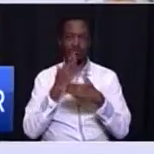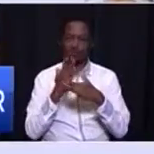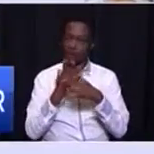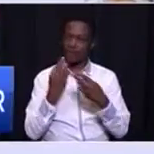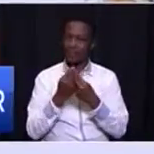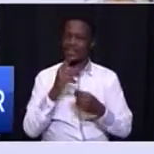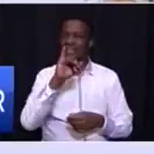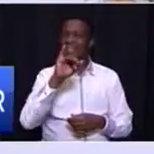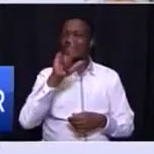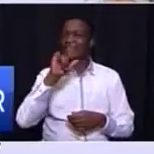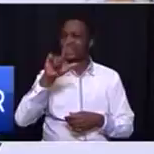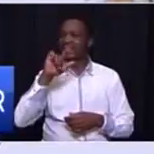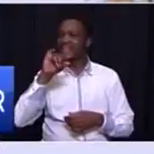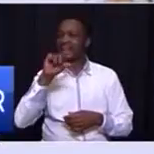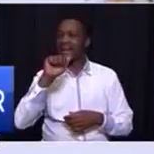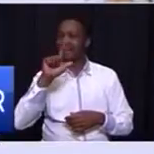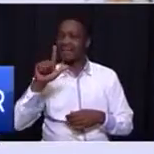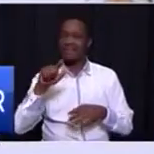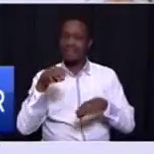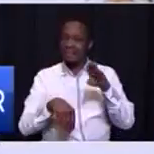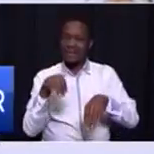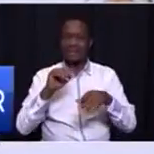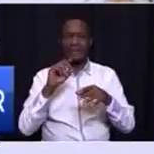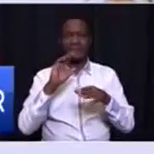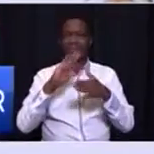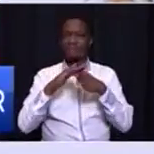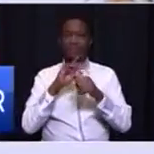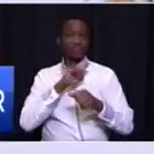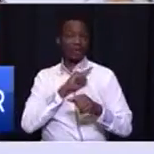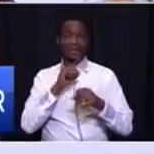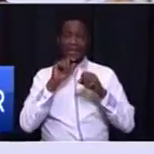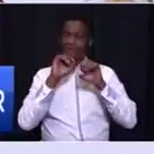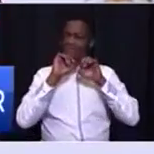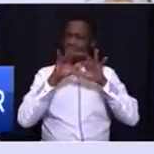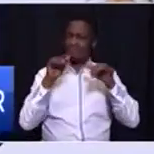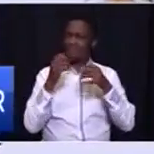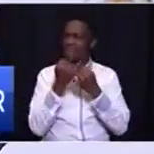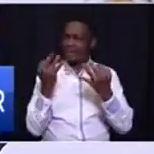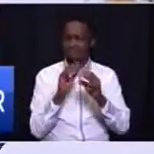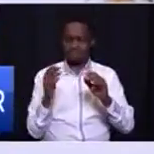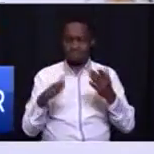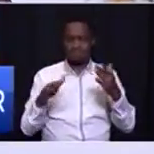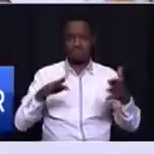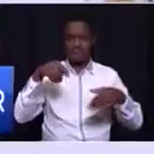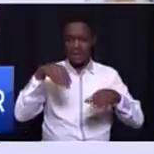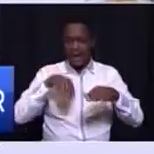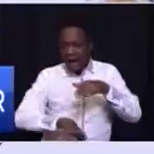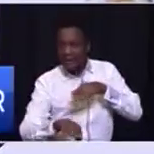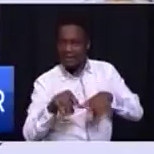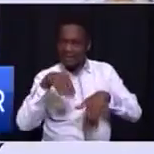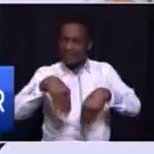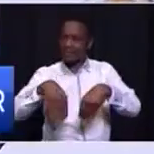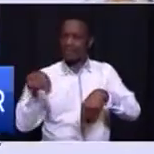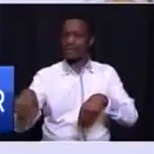Too many people are dying there underground. Too many difficult things are happening there. Illegal things are